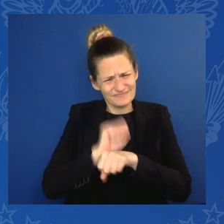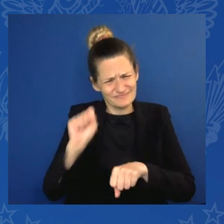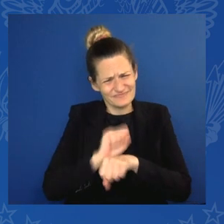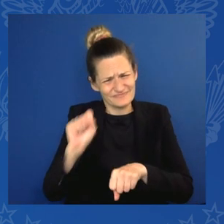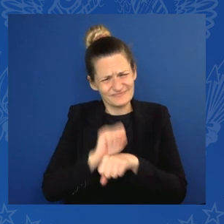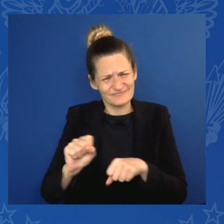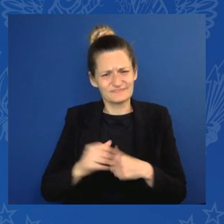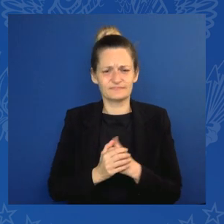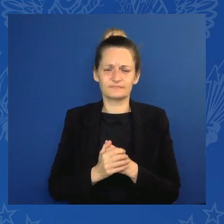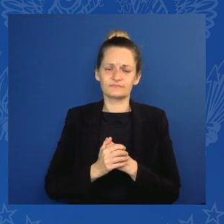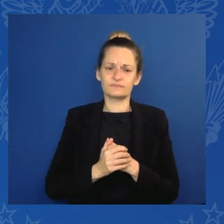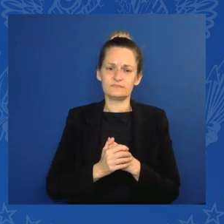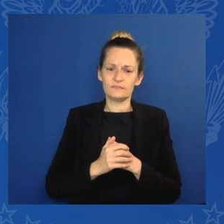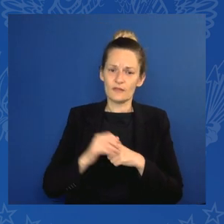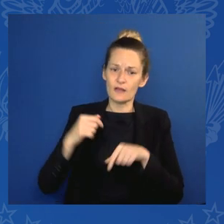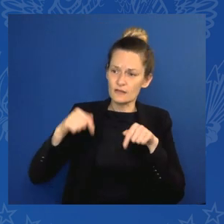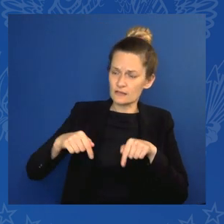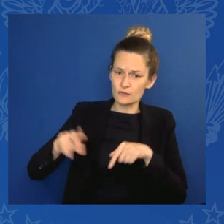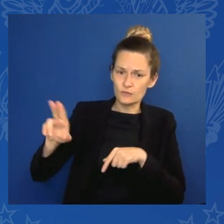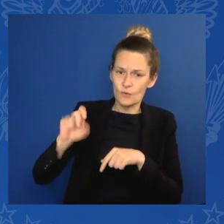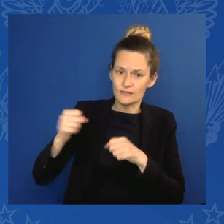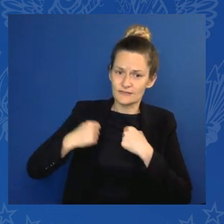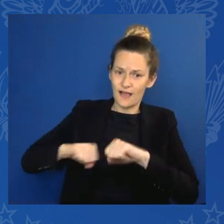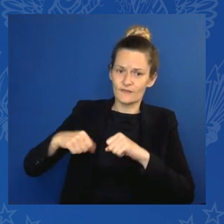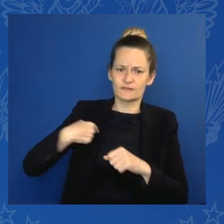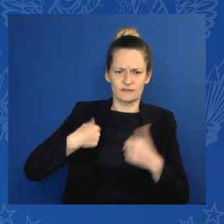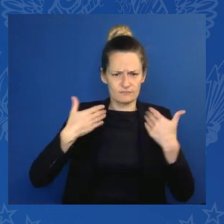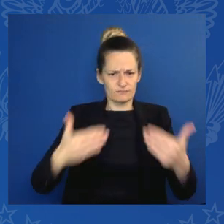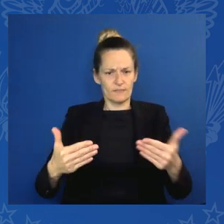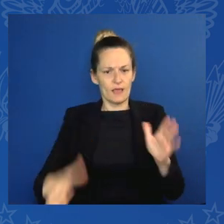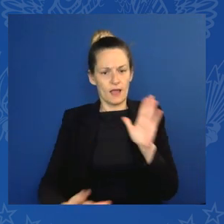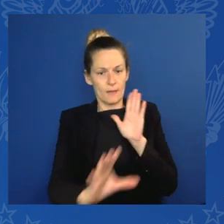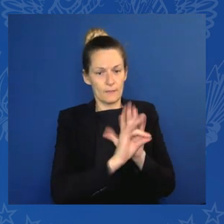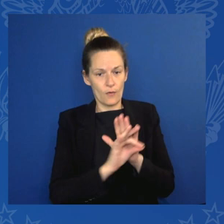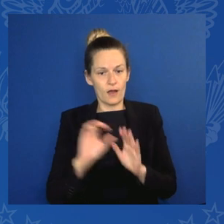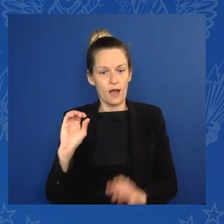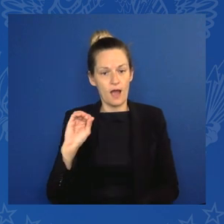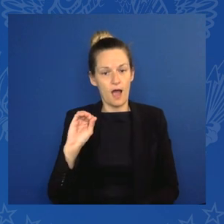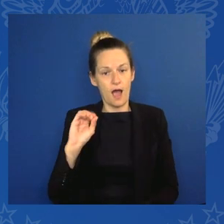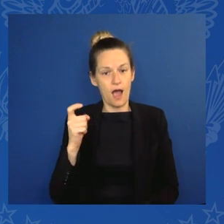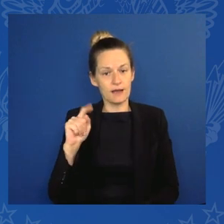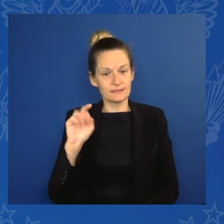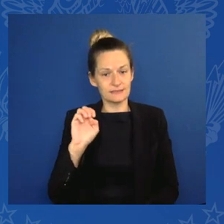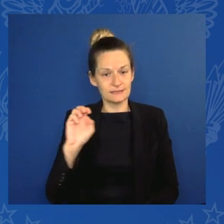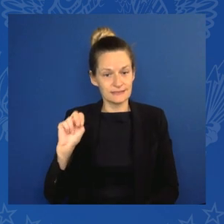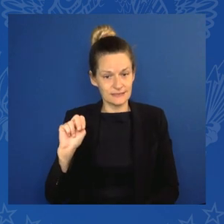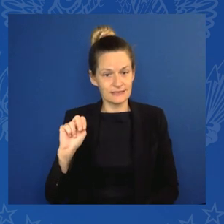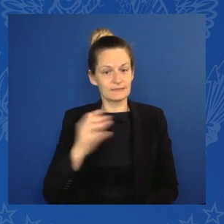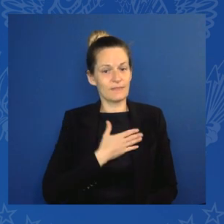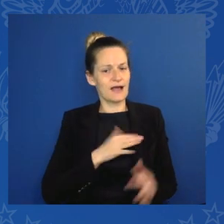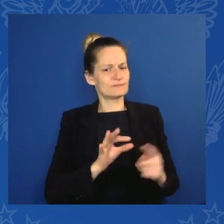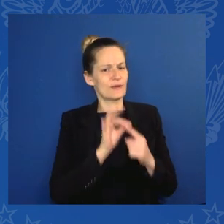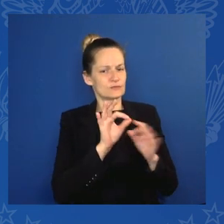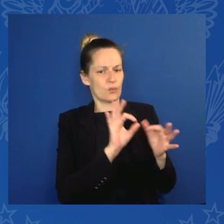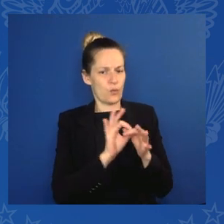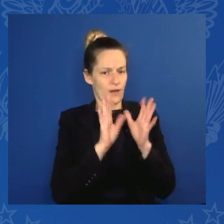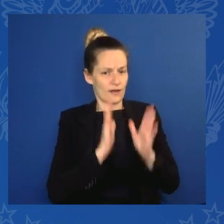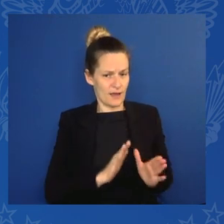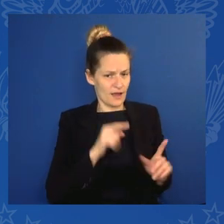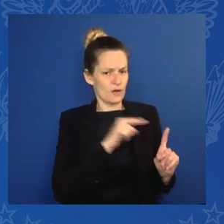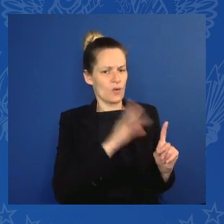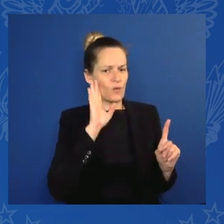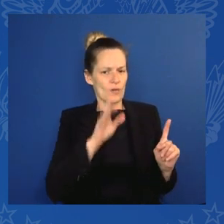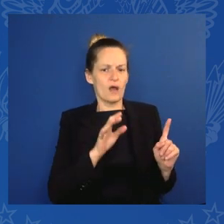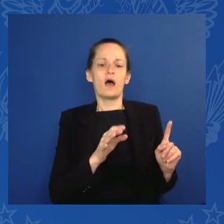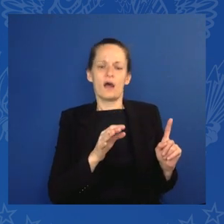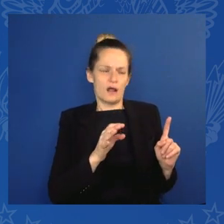Hochstein, my special presidential coordinator, to deal with the rest of our colleagues. I'll lead the U.S. whole-of-government approach to